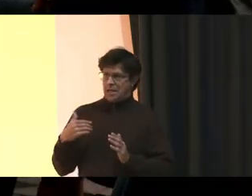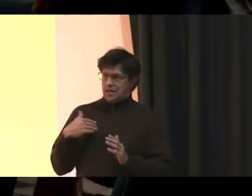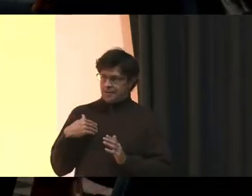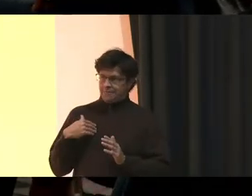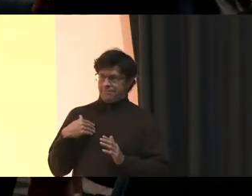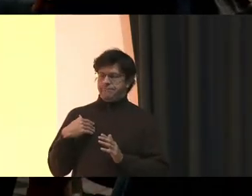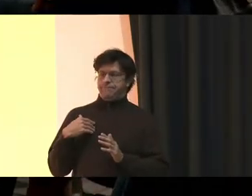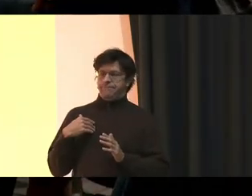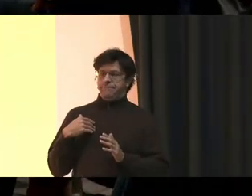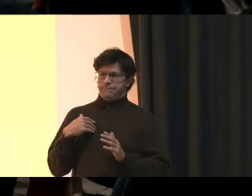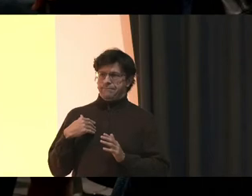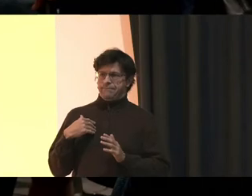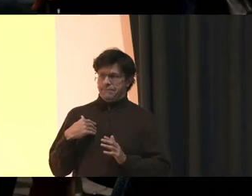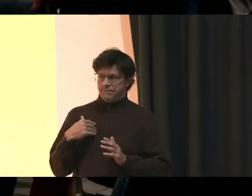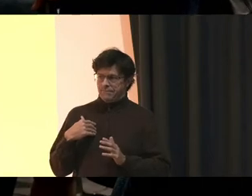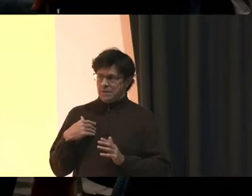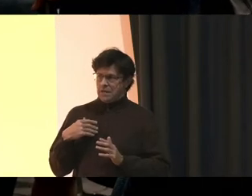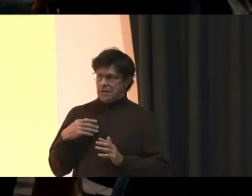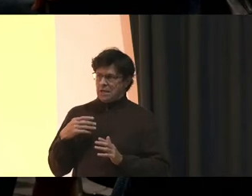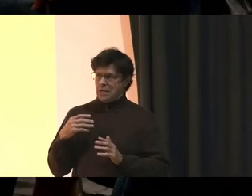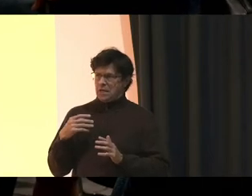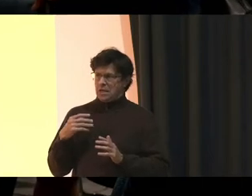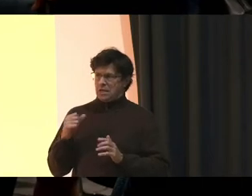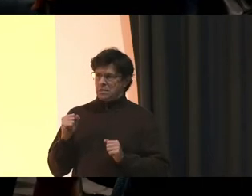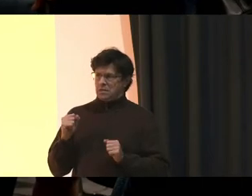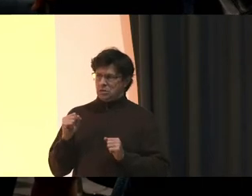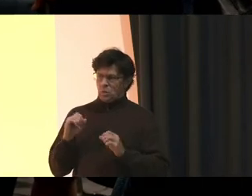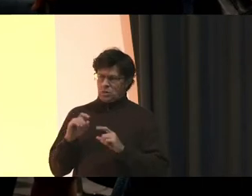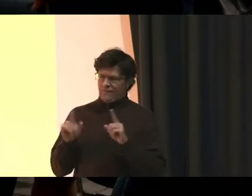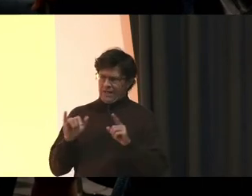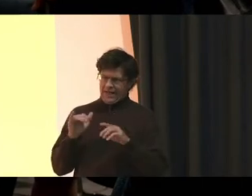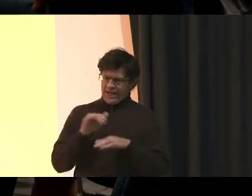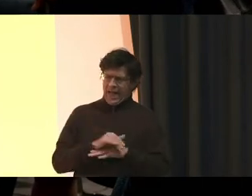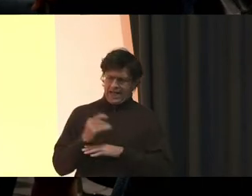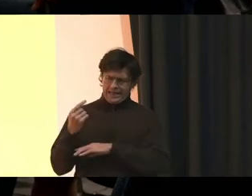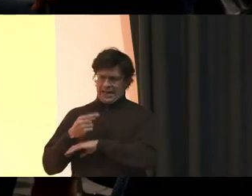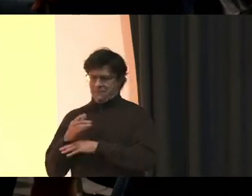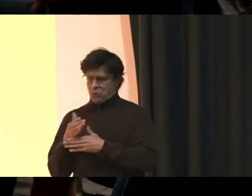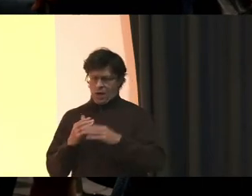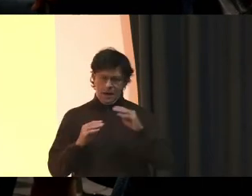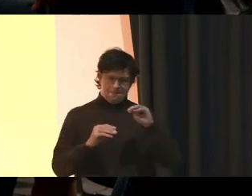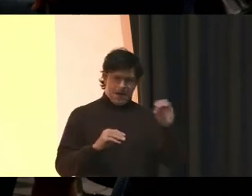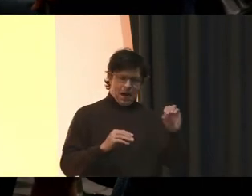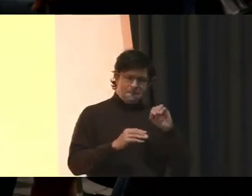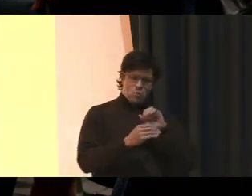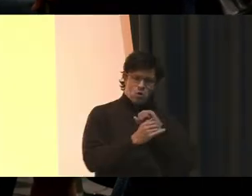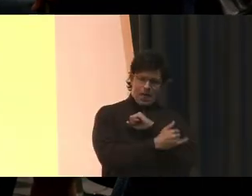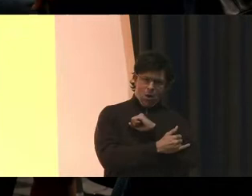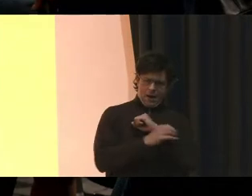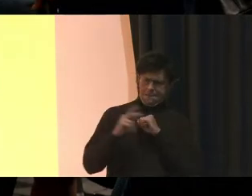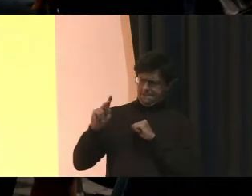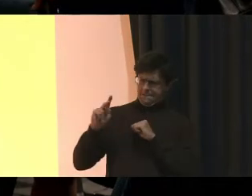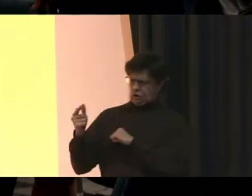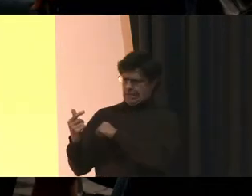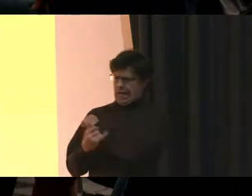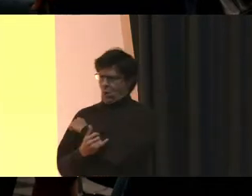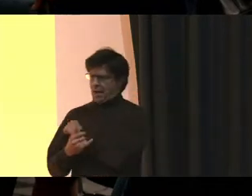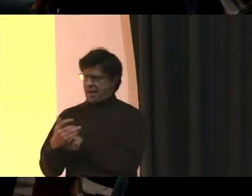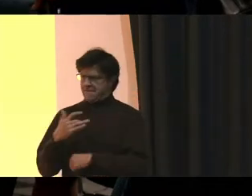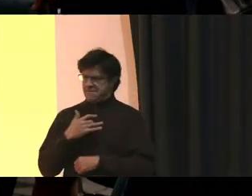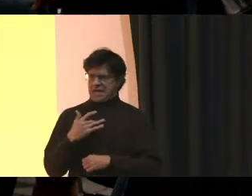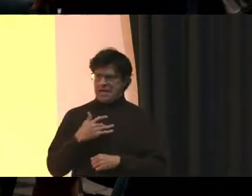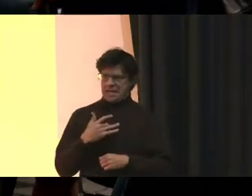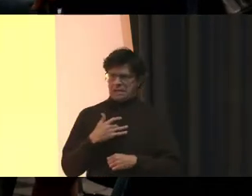It's so different It's different Like night and day Between Montgomery County And Prince George's County It feels like